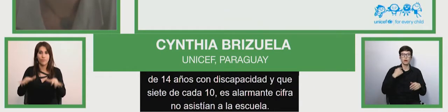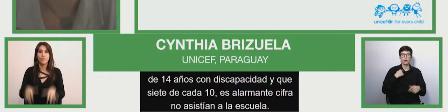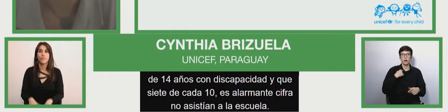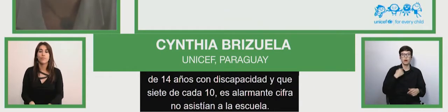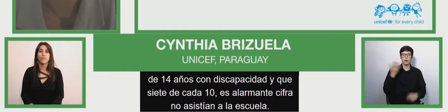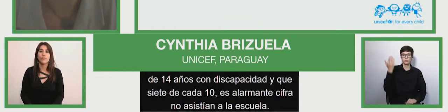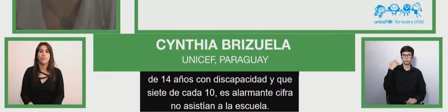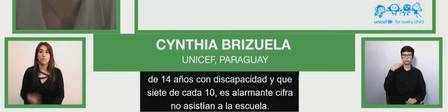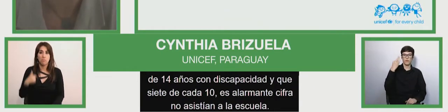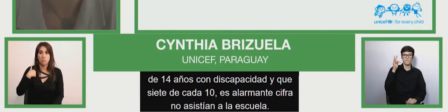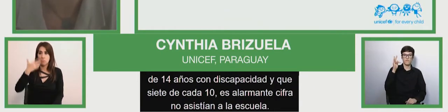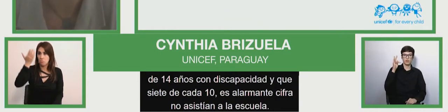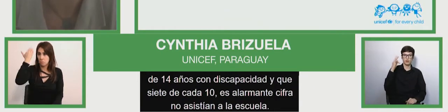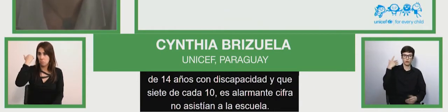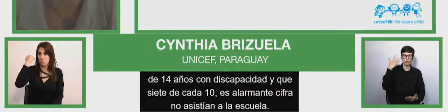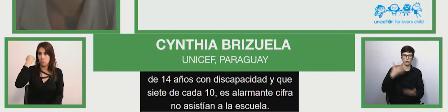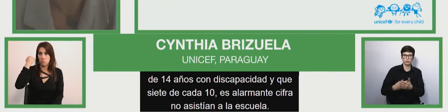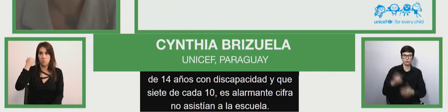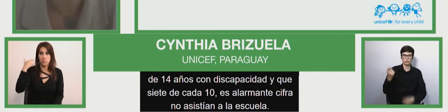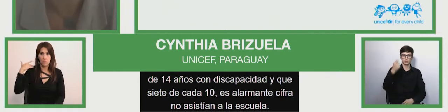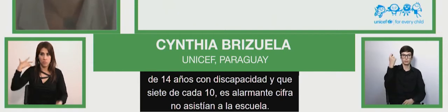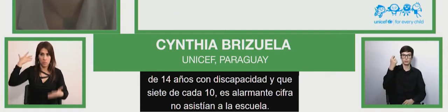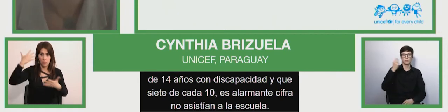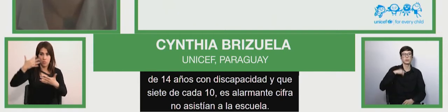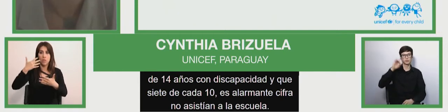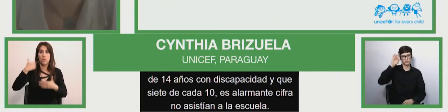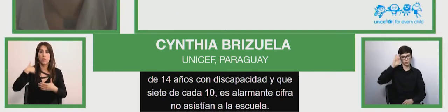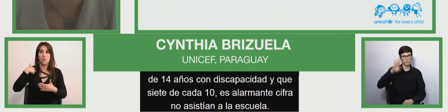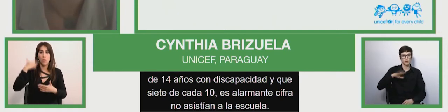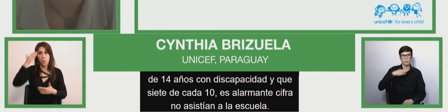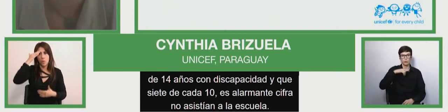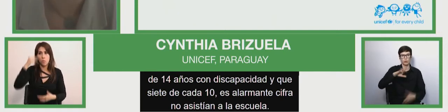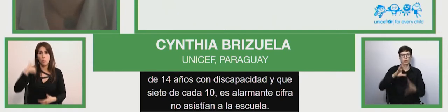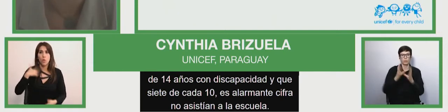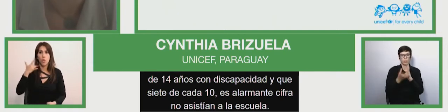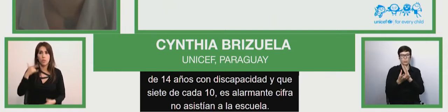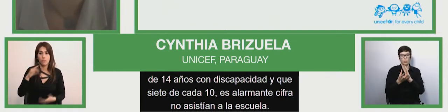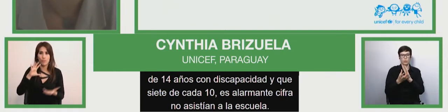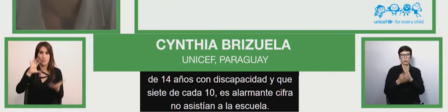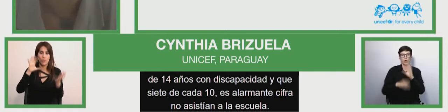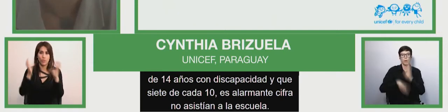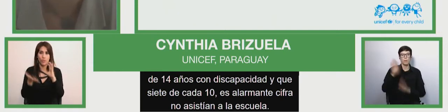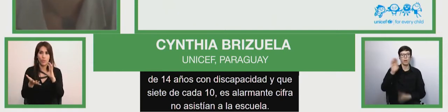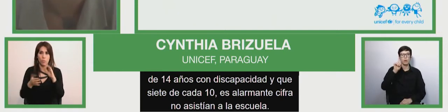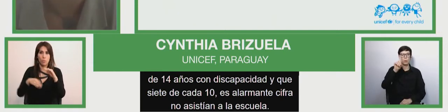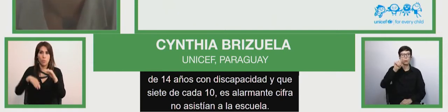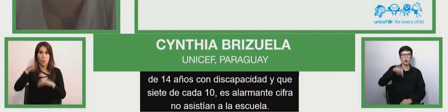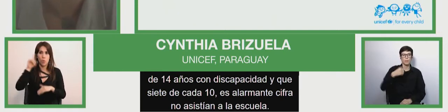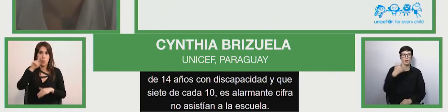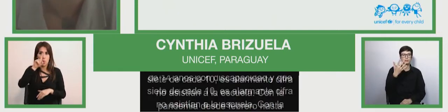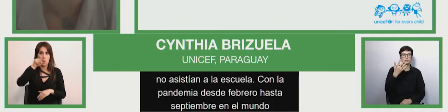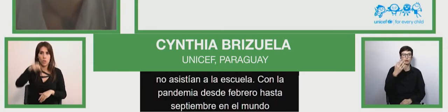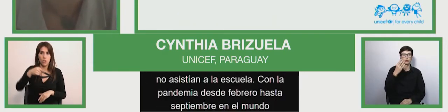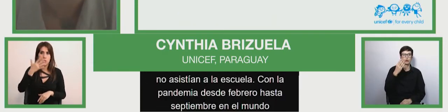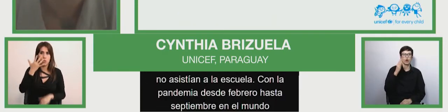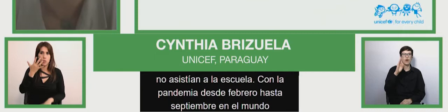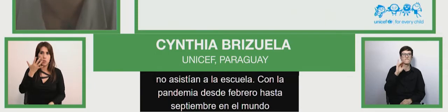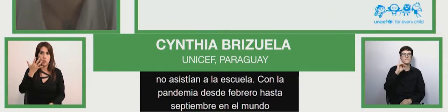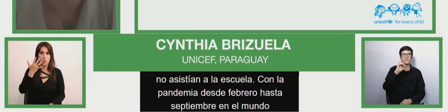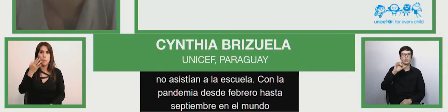to that february to september in the in the world 1.5 billion people's students